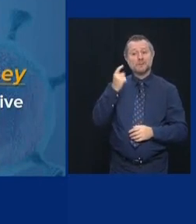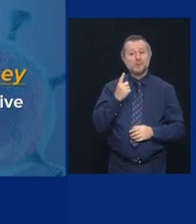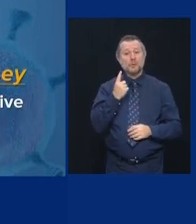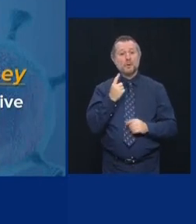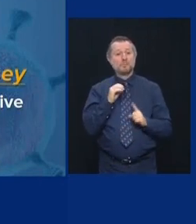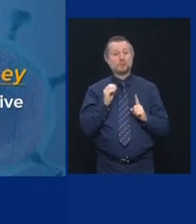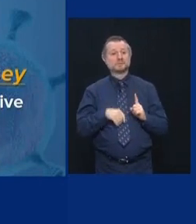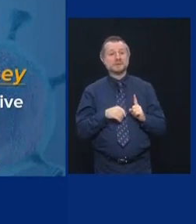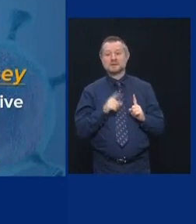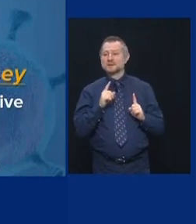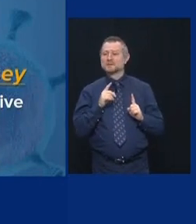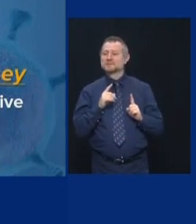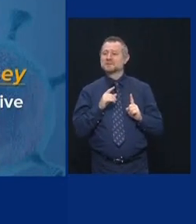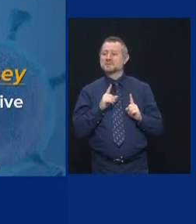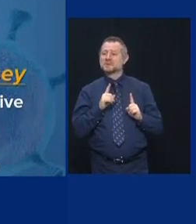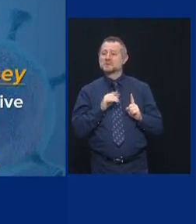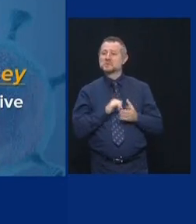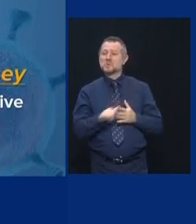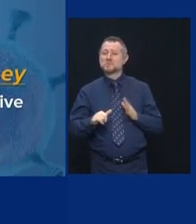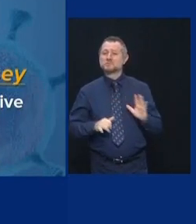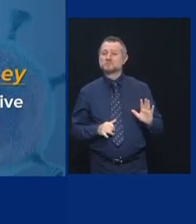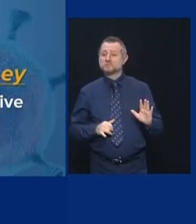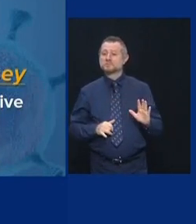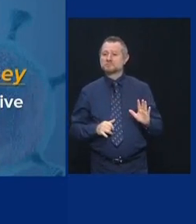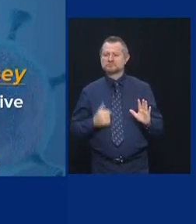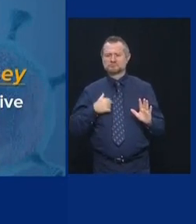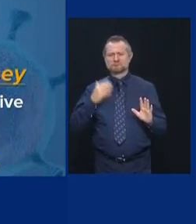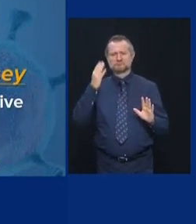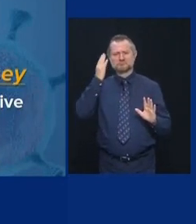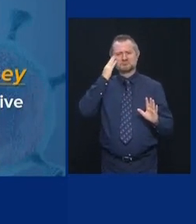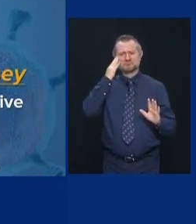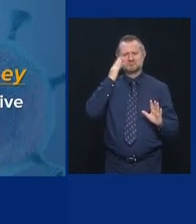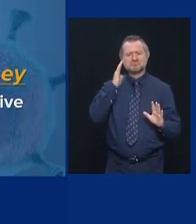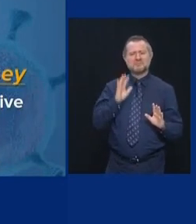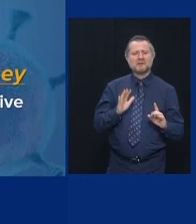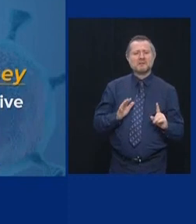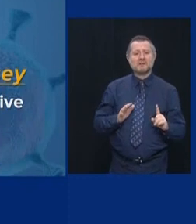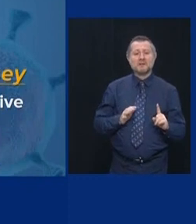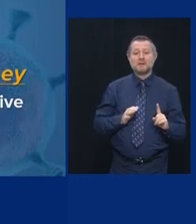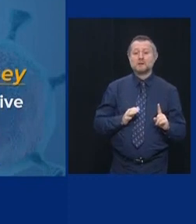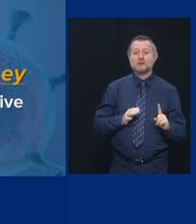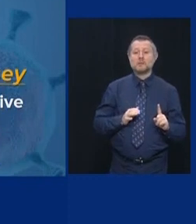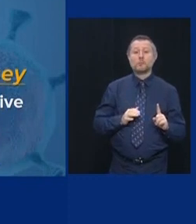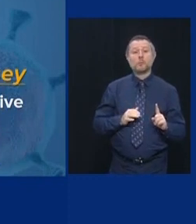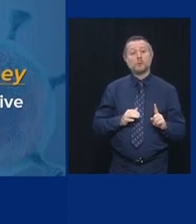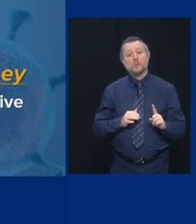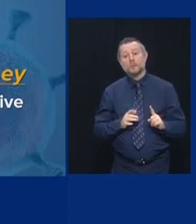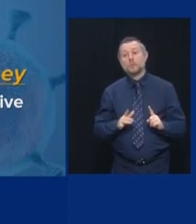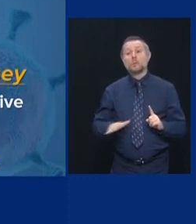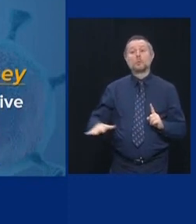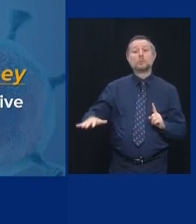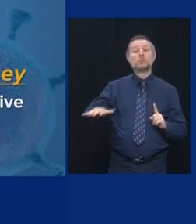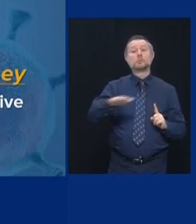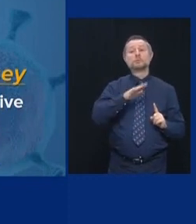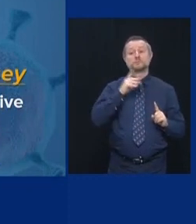I understand that it is a hyper-ambitious goal.